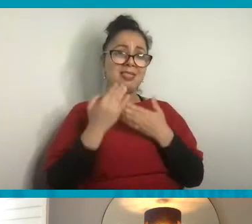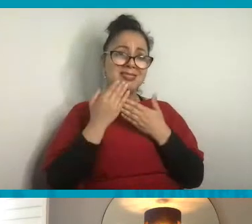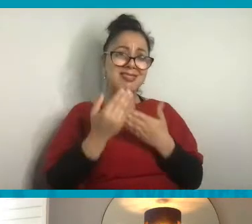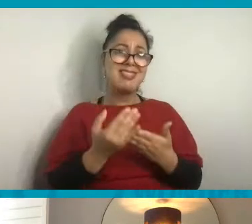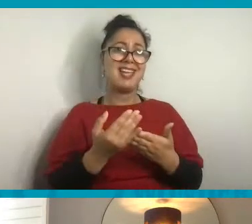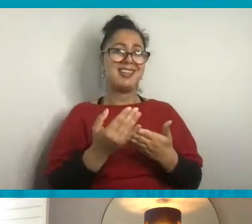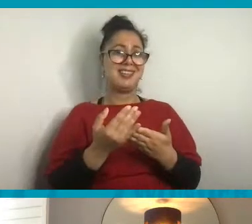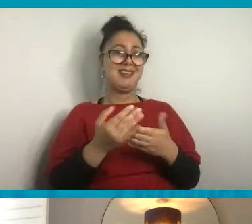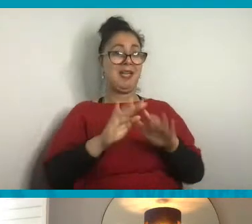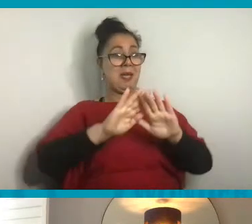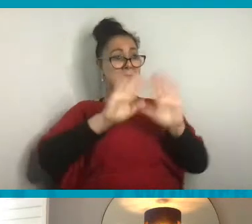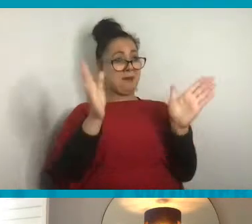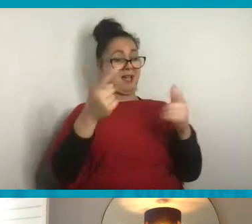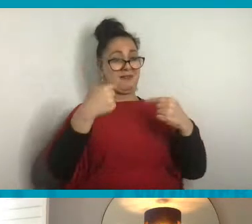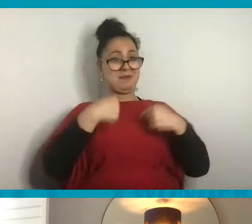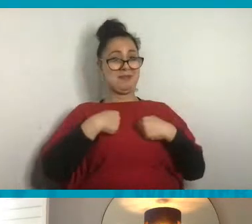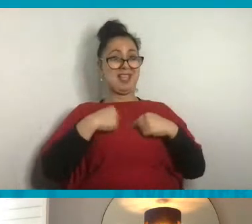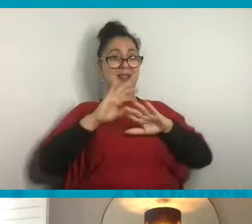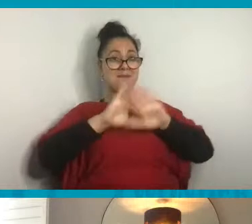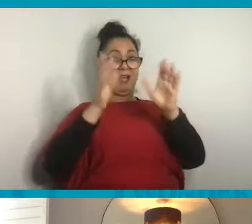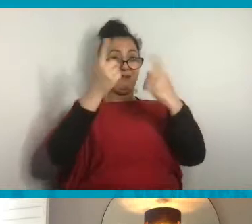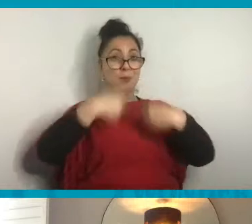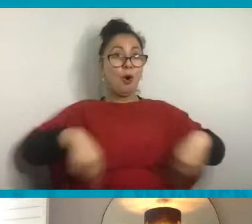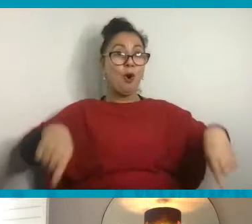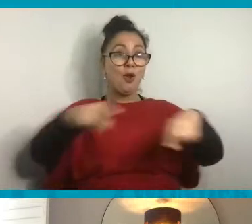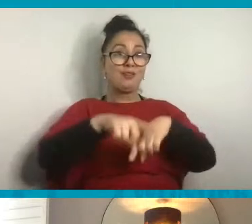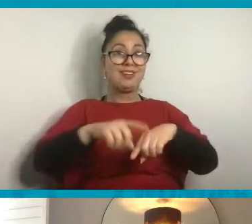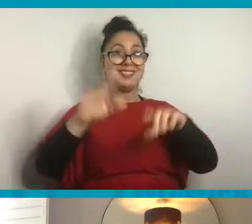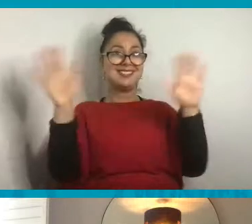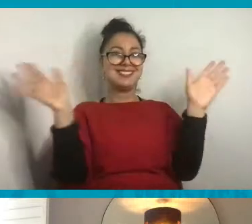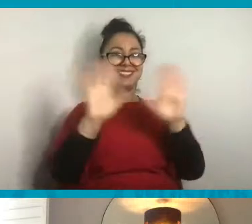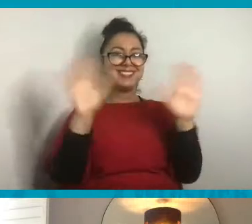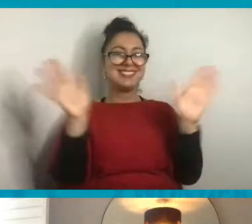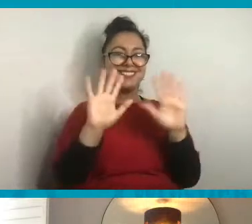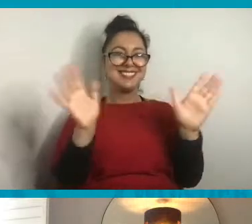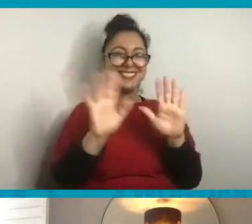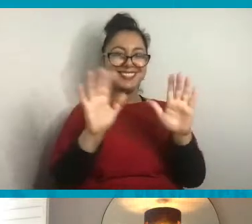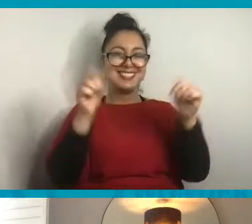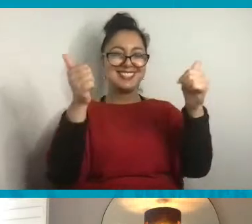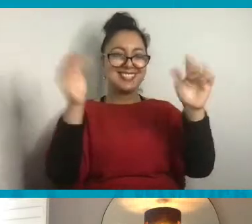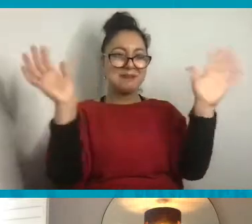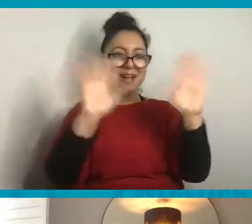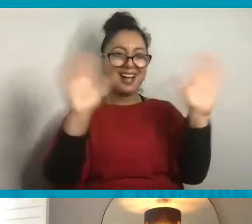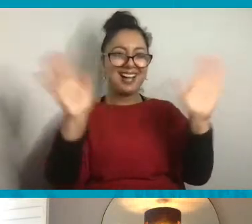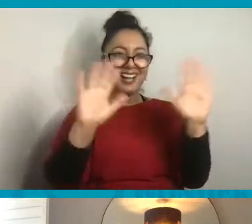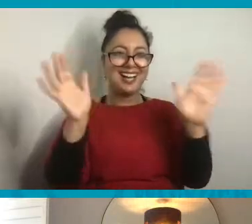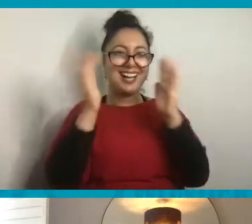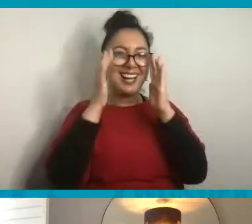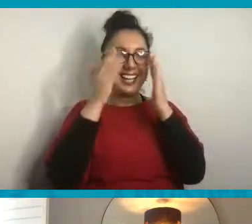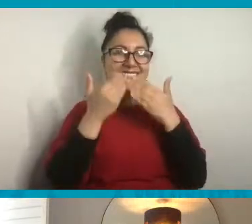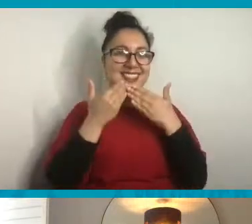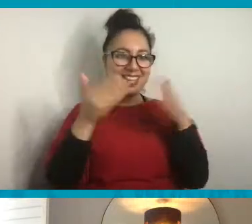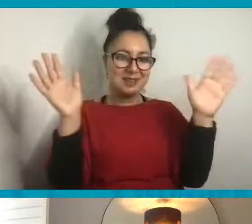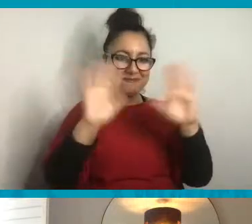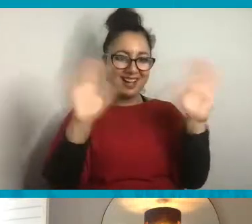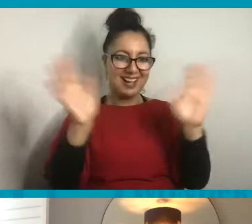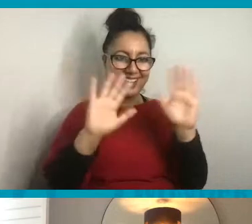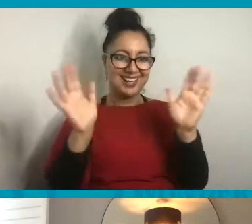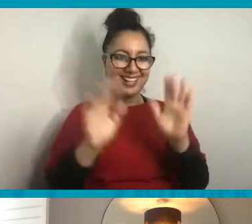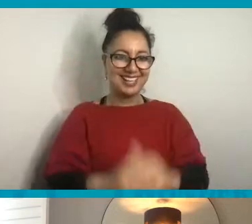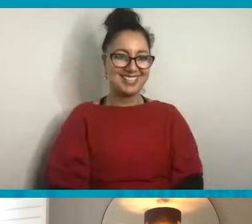me, Lynette, and bye from all of us. Goodbye. Thank you, Lynette. Bye-bye. Thank you.